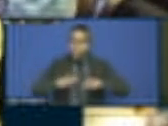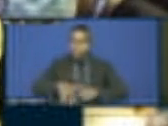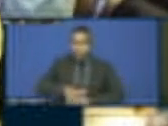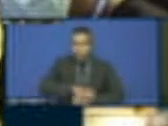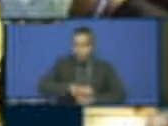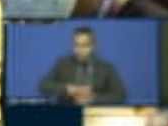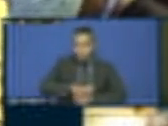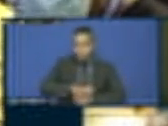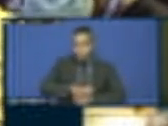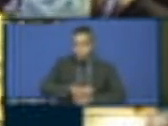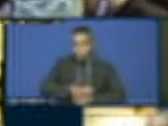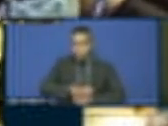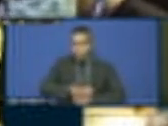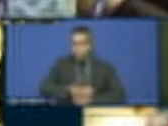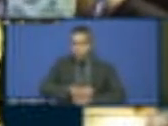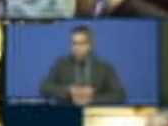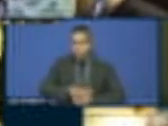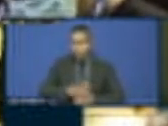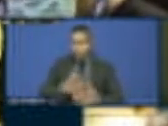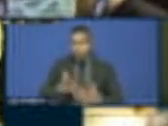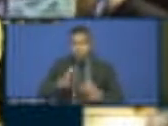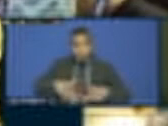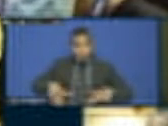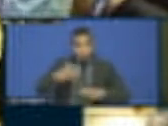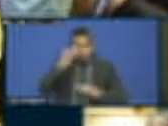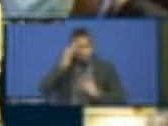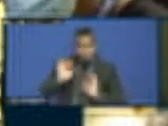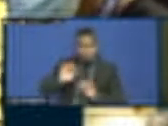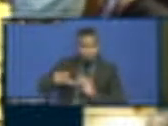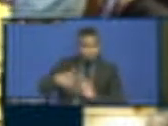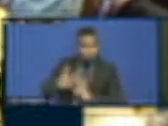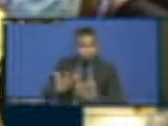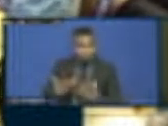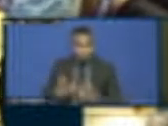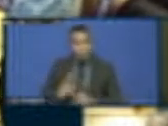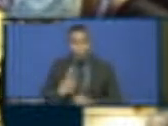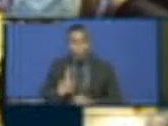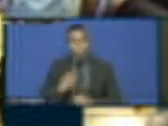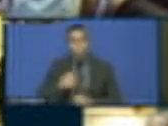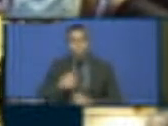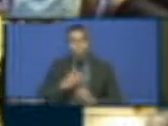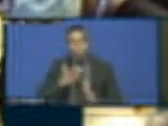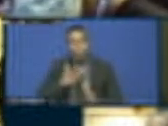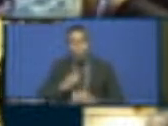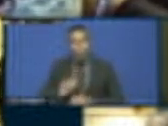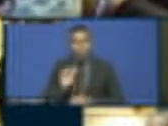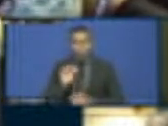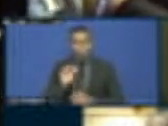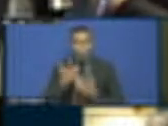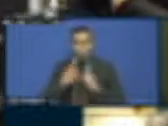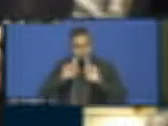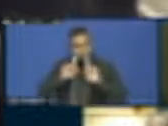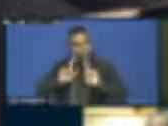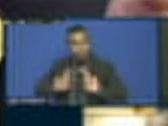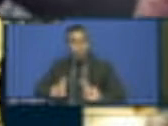small survey. Just go down in the street, go to the villages and ask them about the SDGs. They do not know that. And I think that is where the problem comes from.